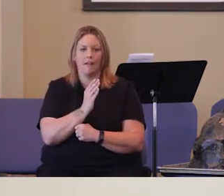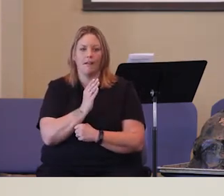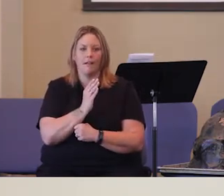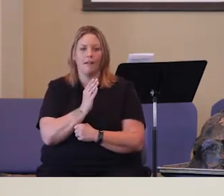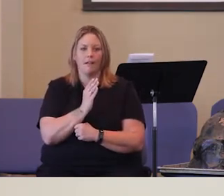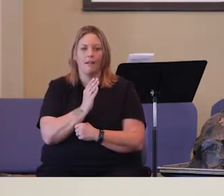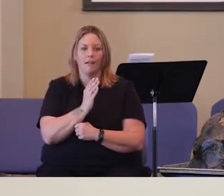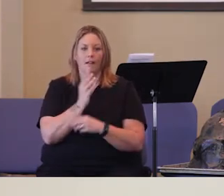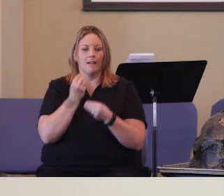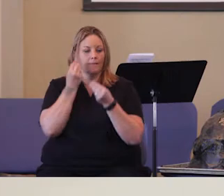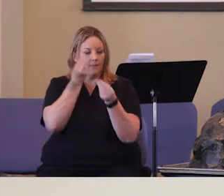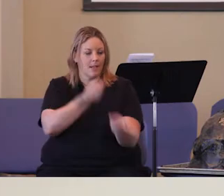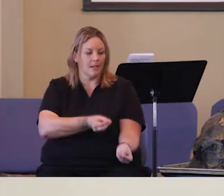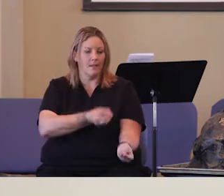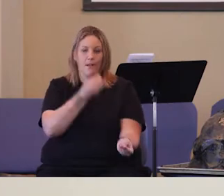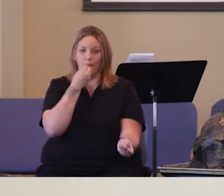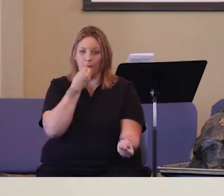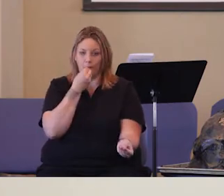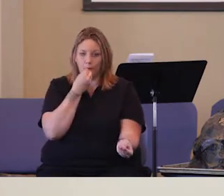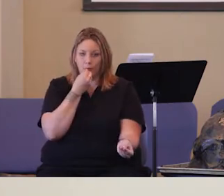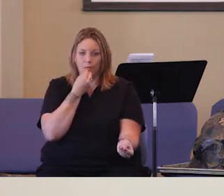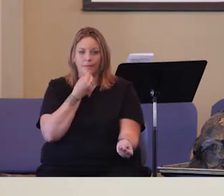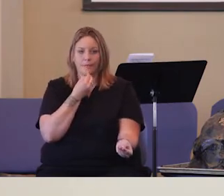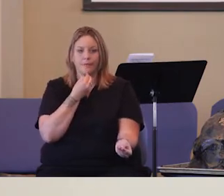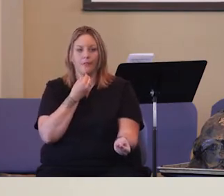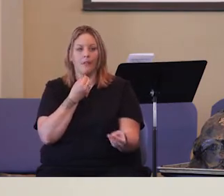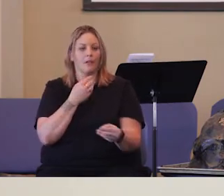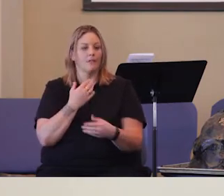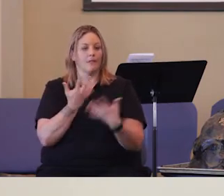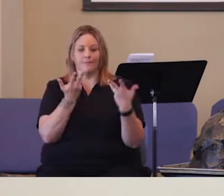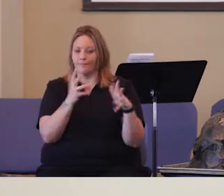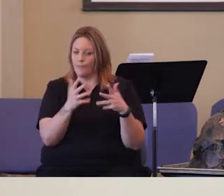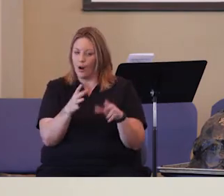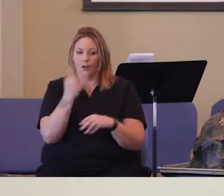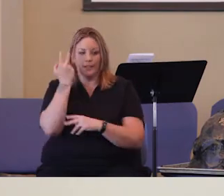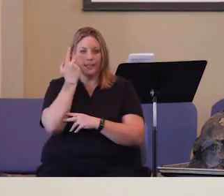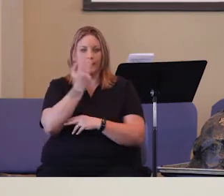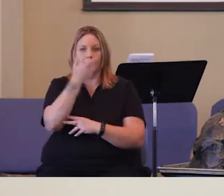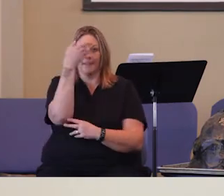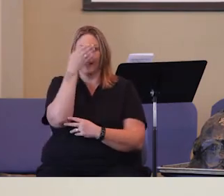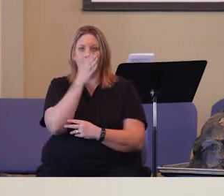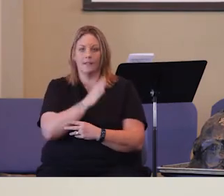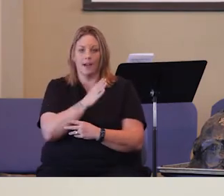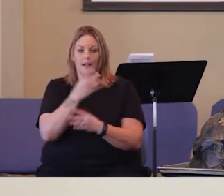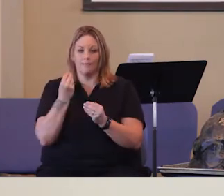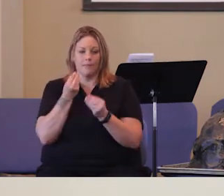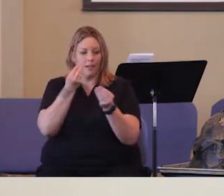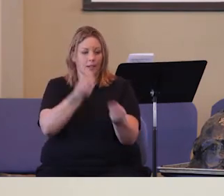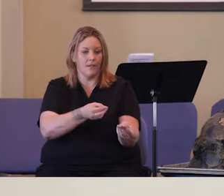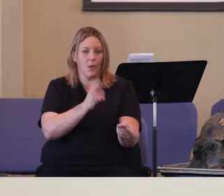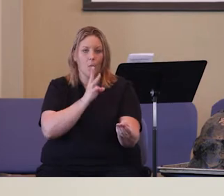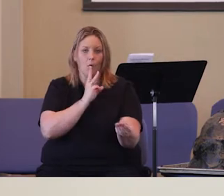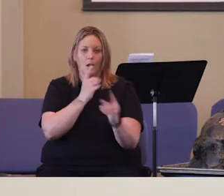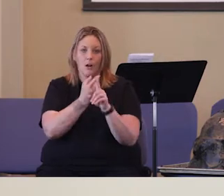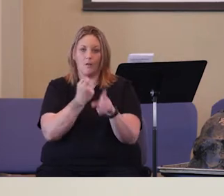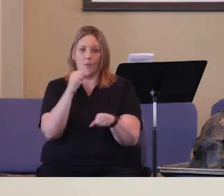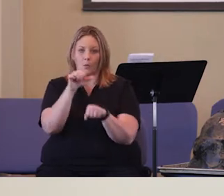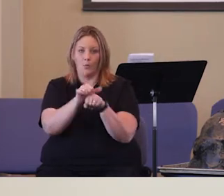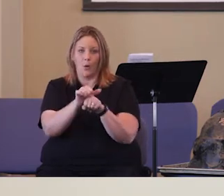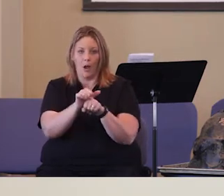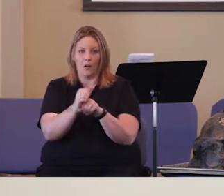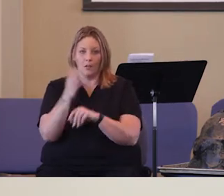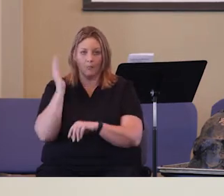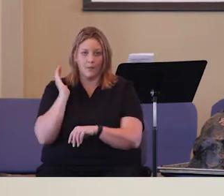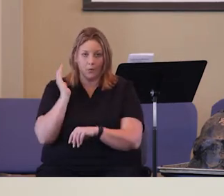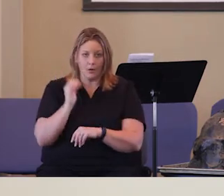give them food. They have already seen God bring water from a rock